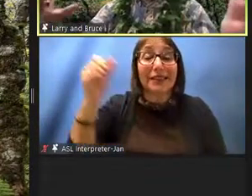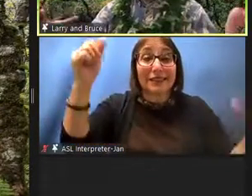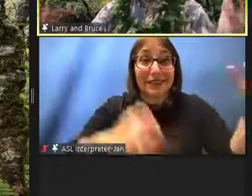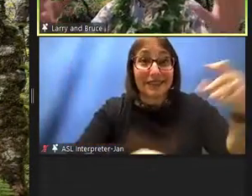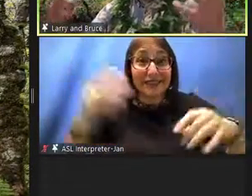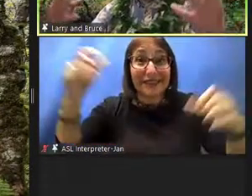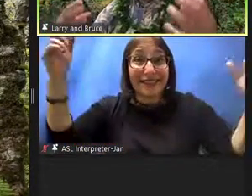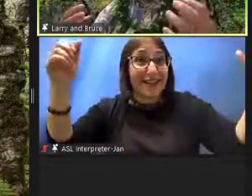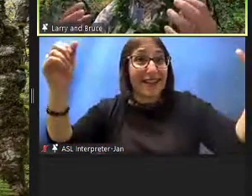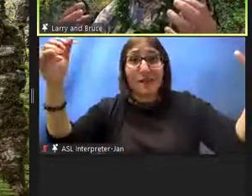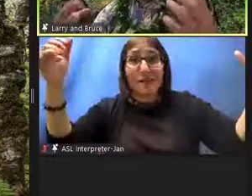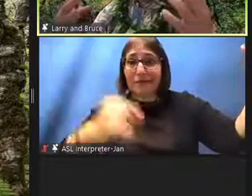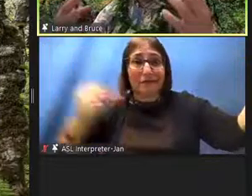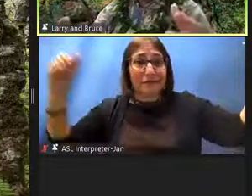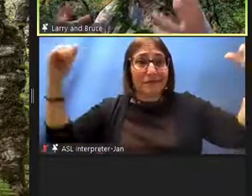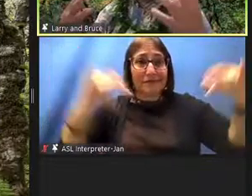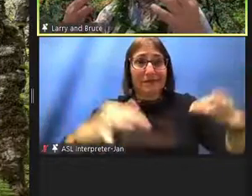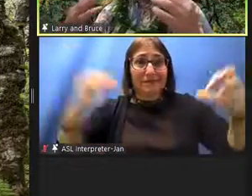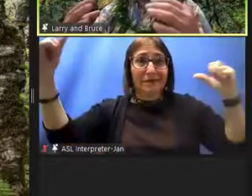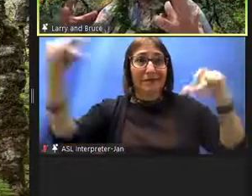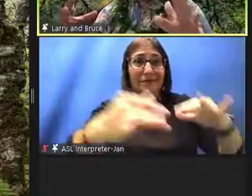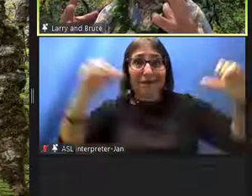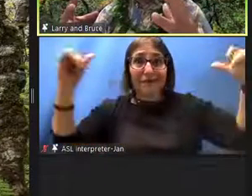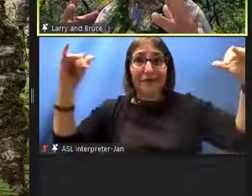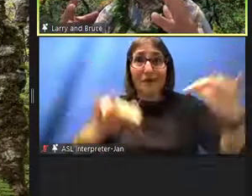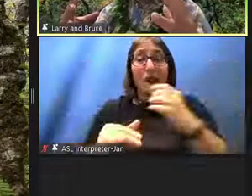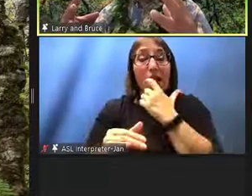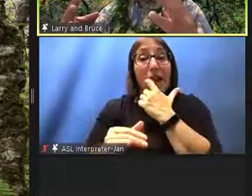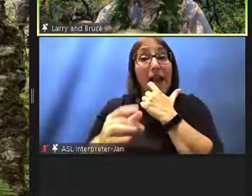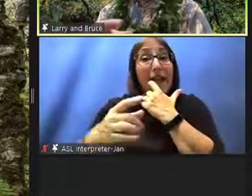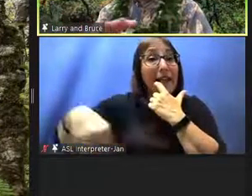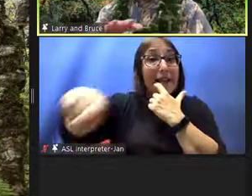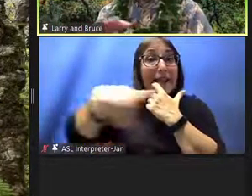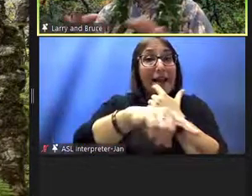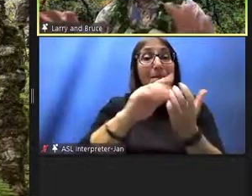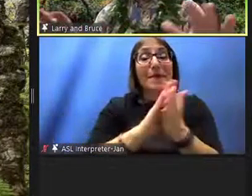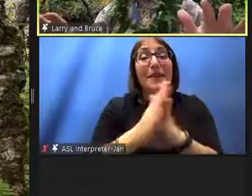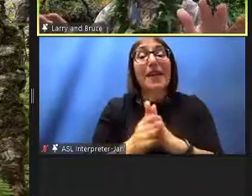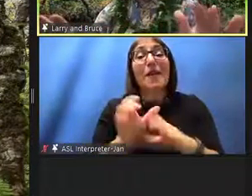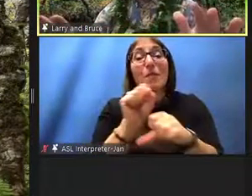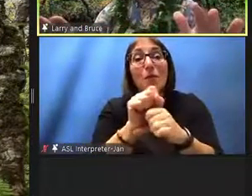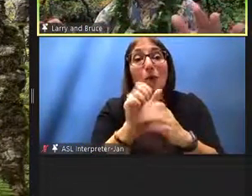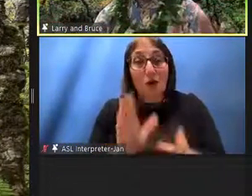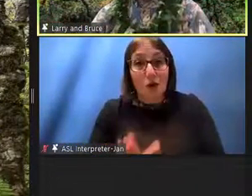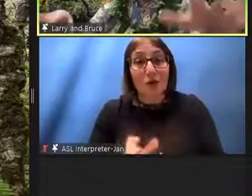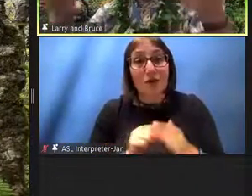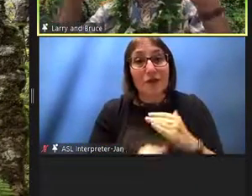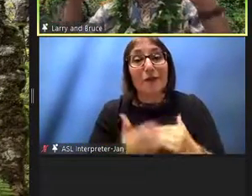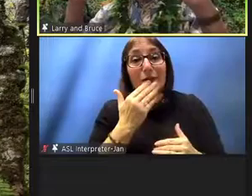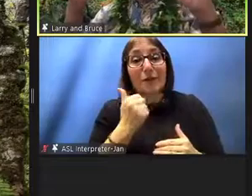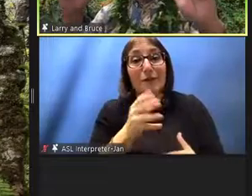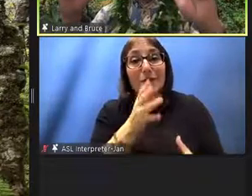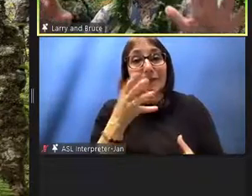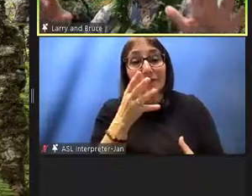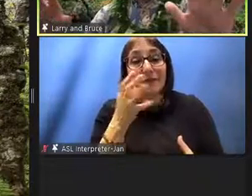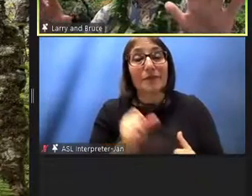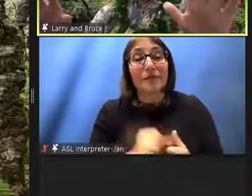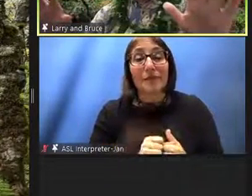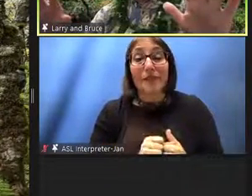other nationalities that came as workers and many of these workers were just